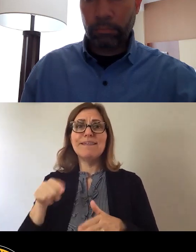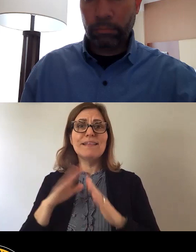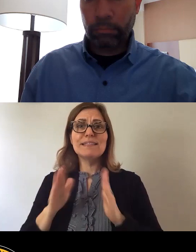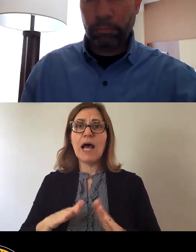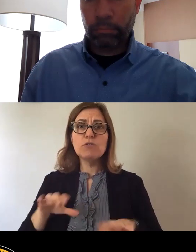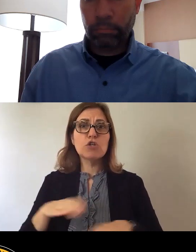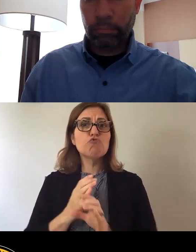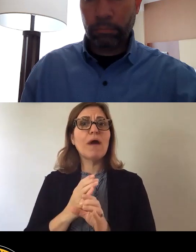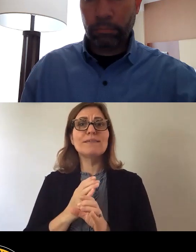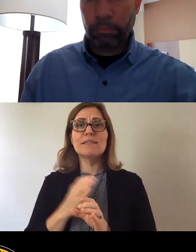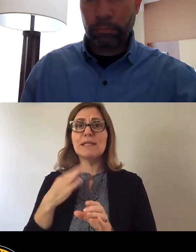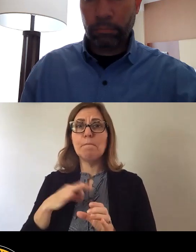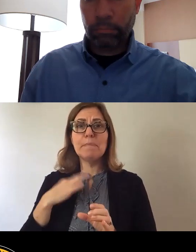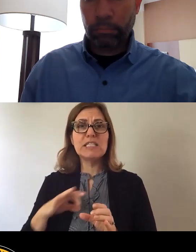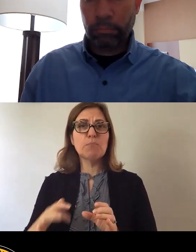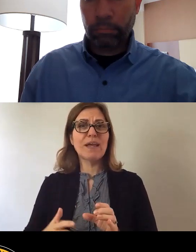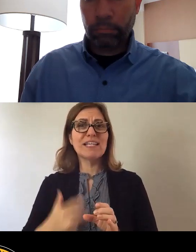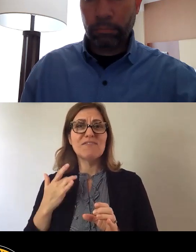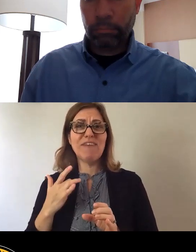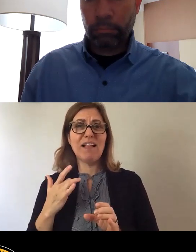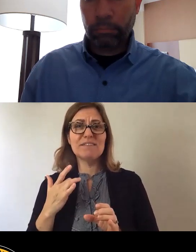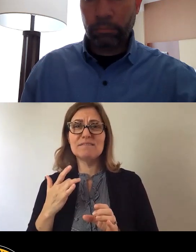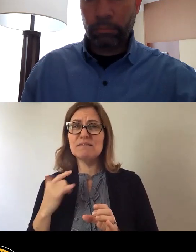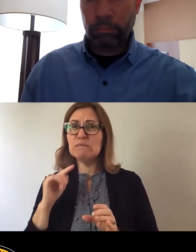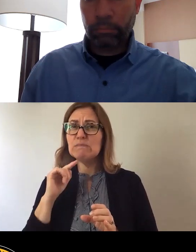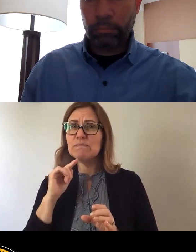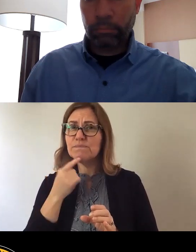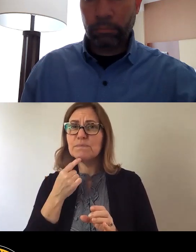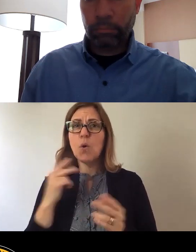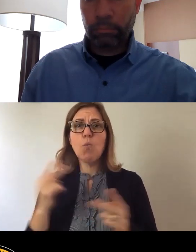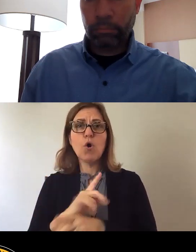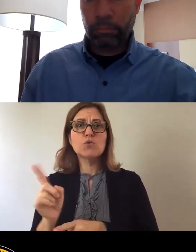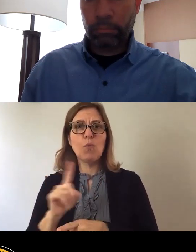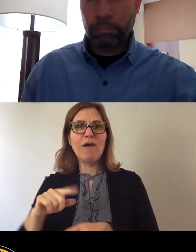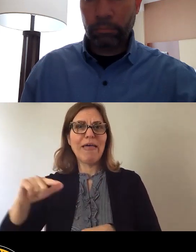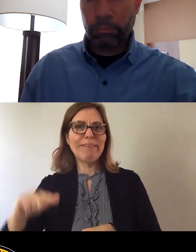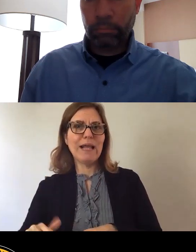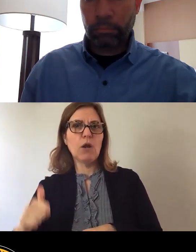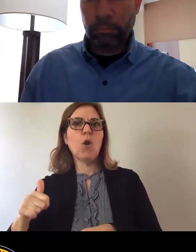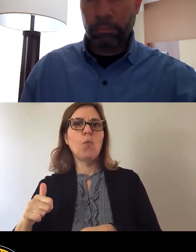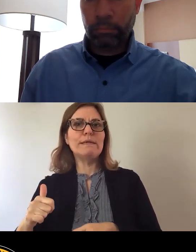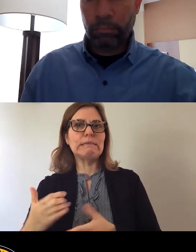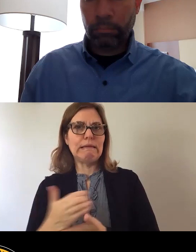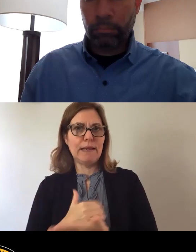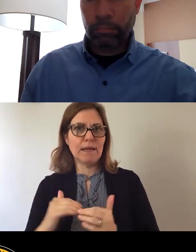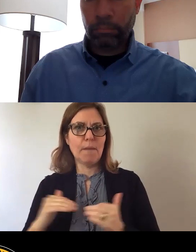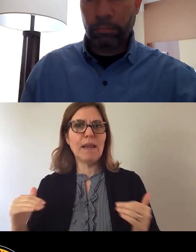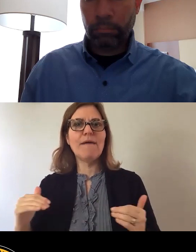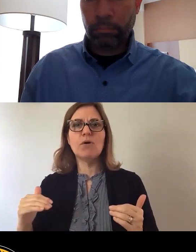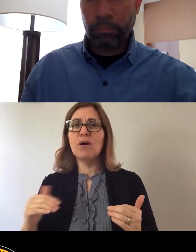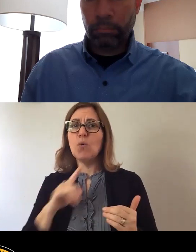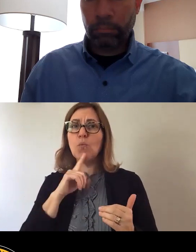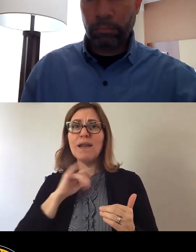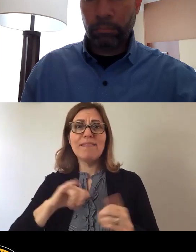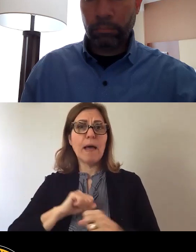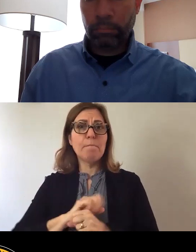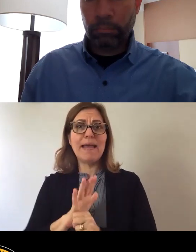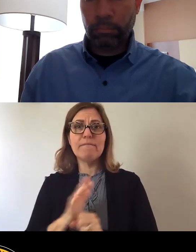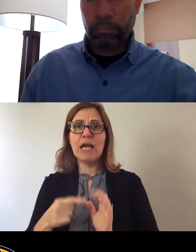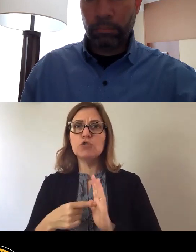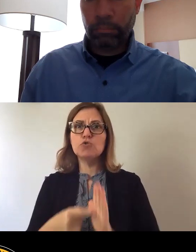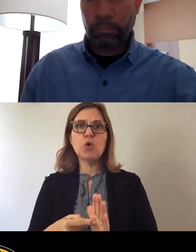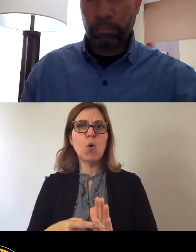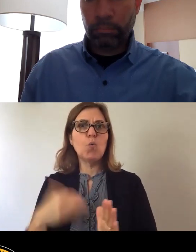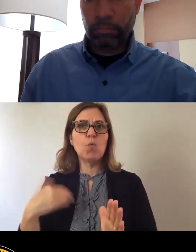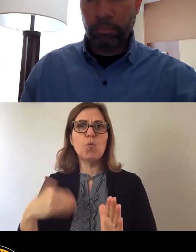has felt deepest at the lowest income levels. This has only been exacerbated by the pandemic and so I want to stress the need for